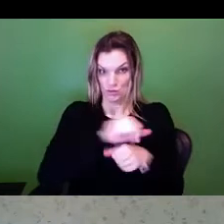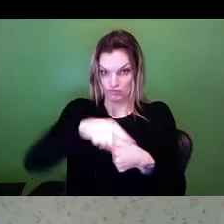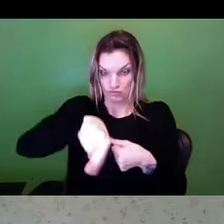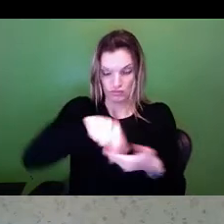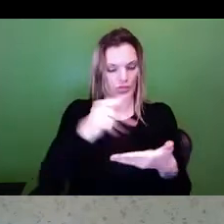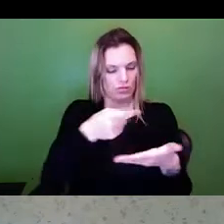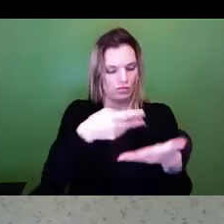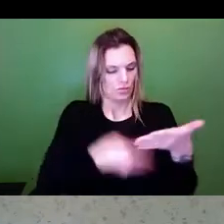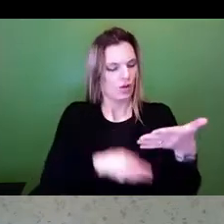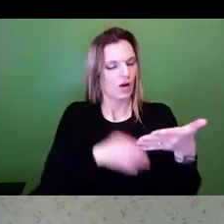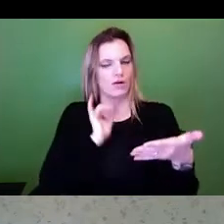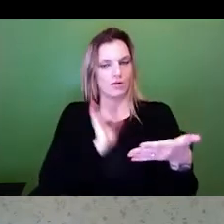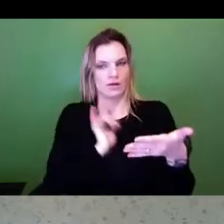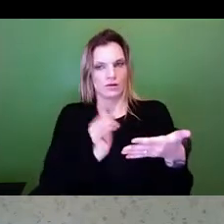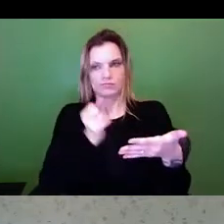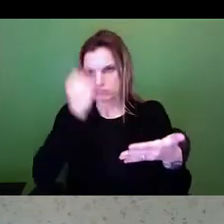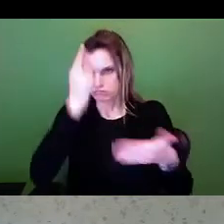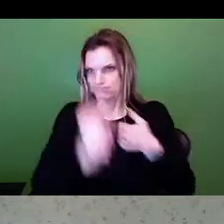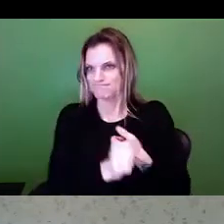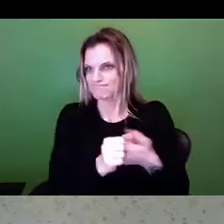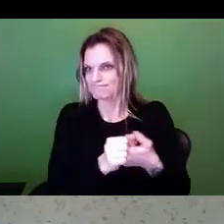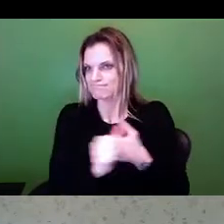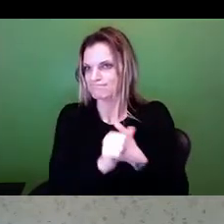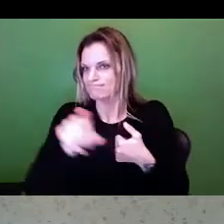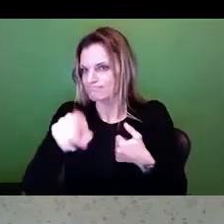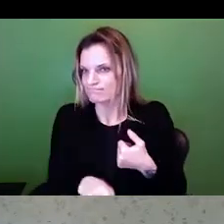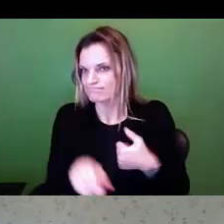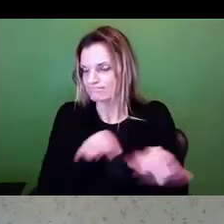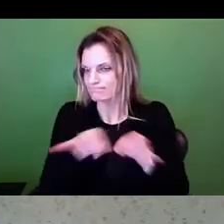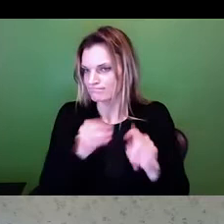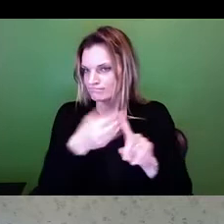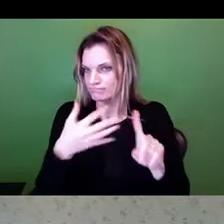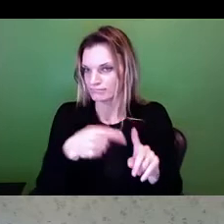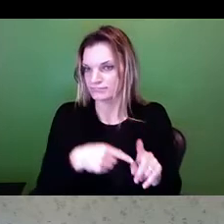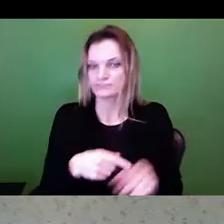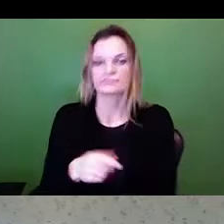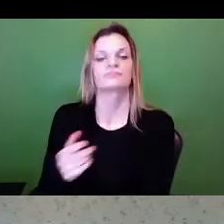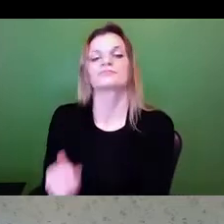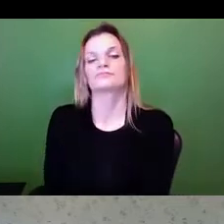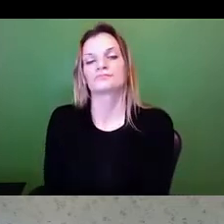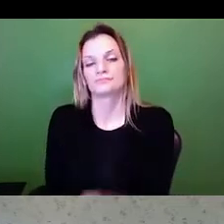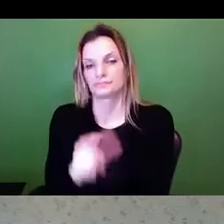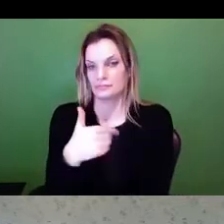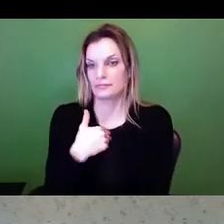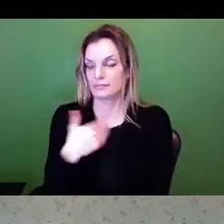be labeled so employees know what they're working with. Just can't give them a bottle of something with no labeling.